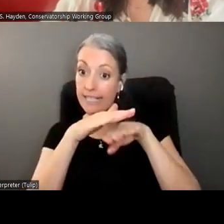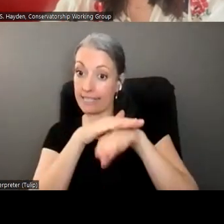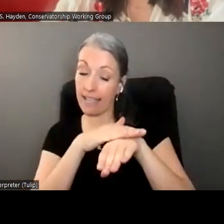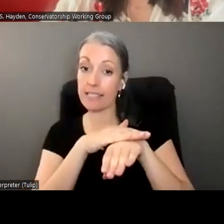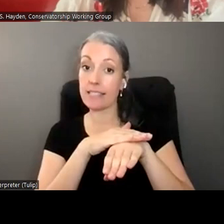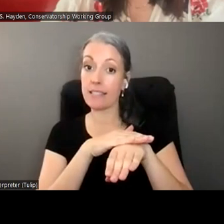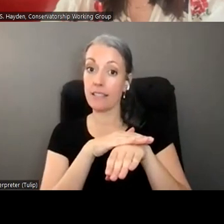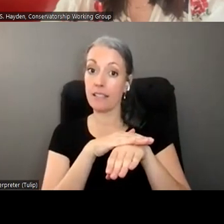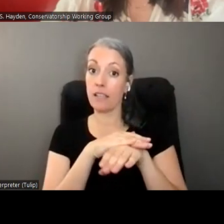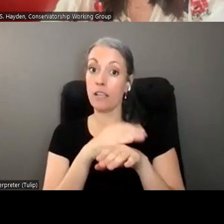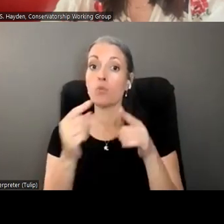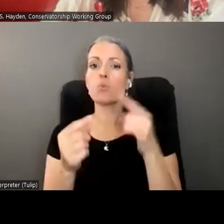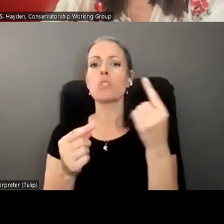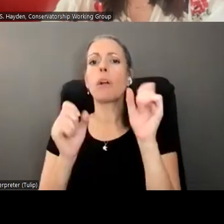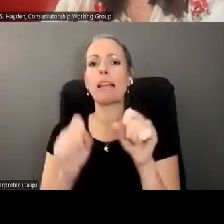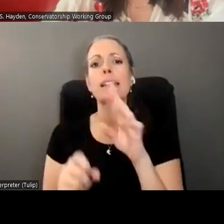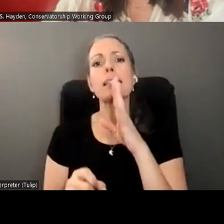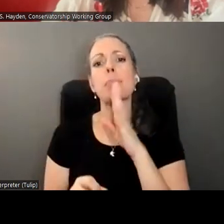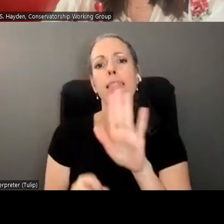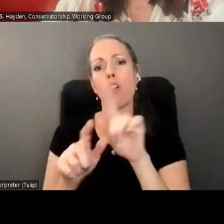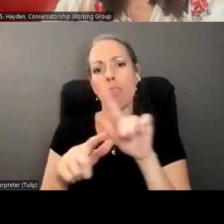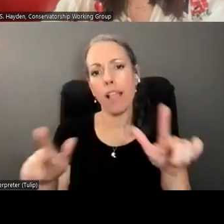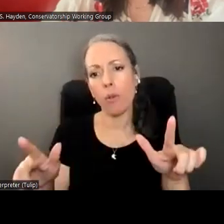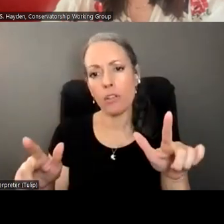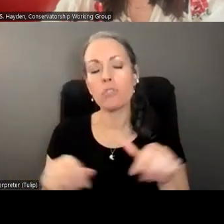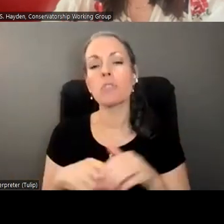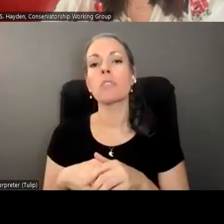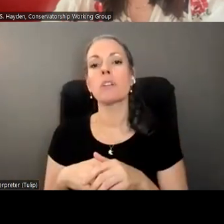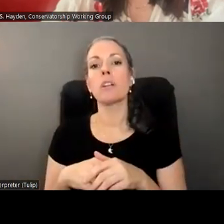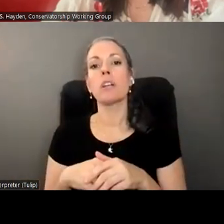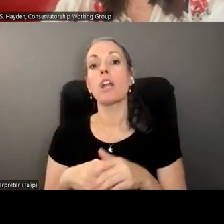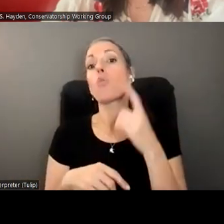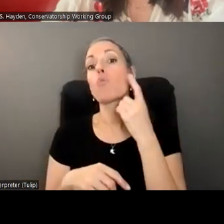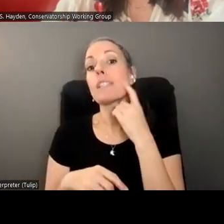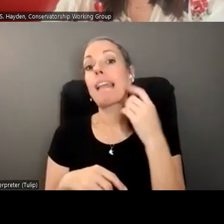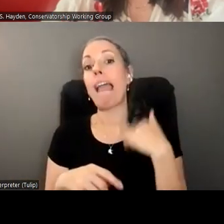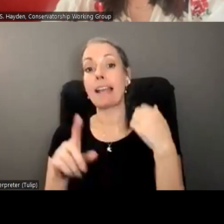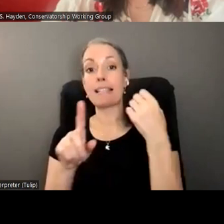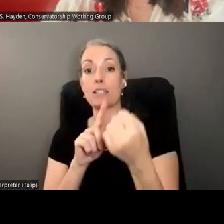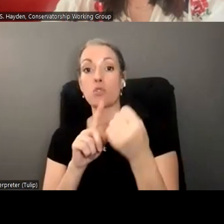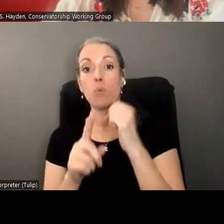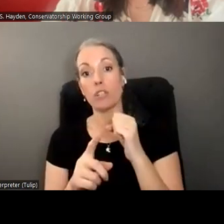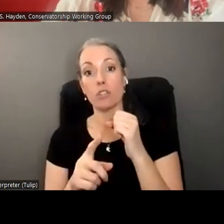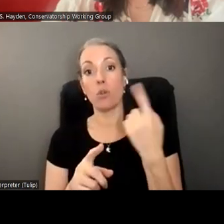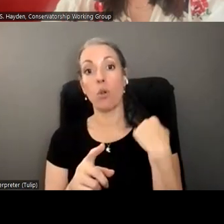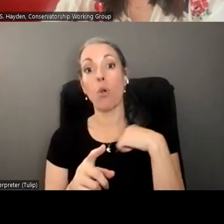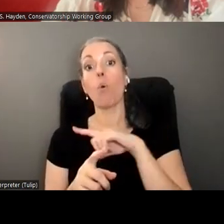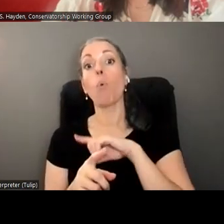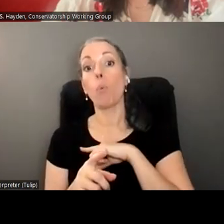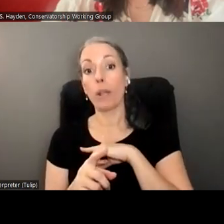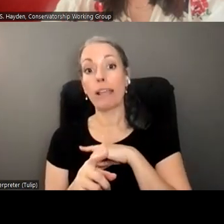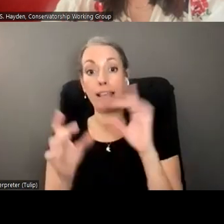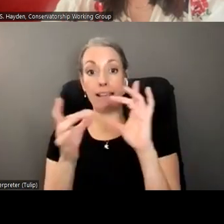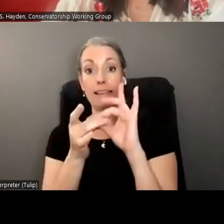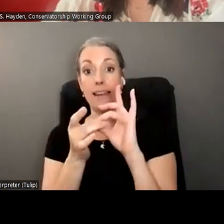somebody who can speak the language. And we recently had a situation where we were, we connected